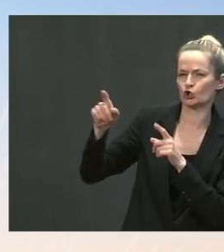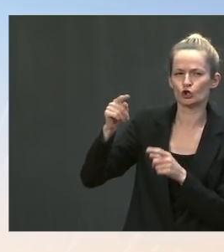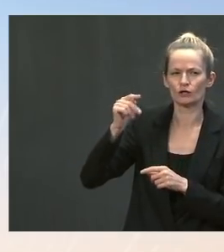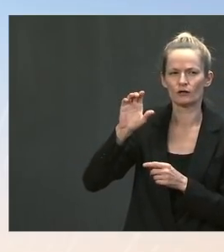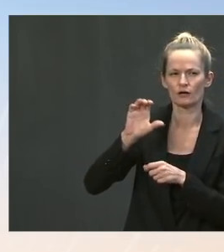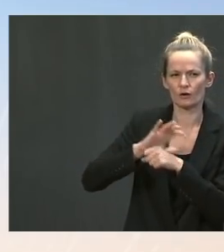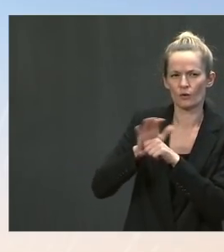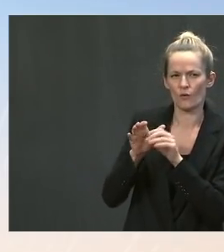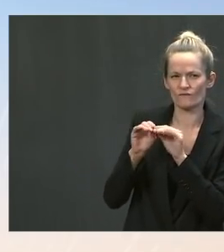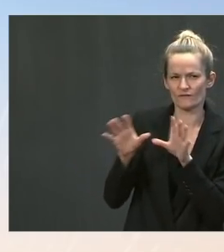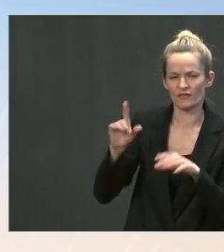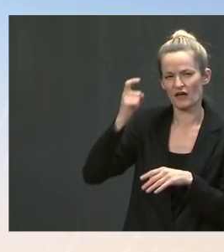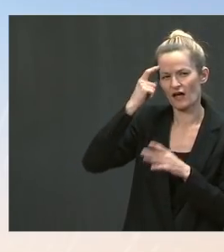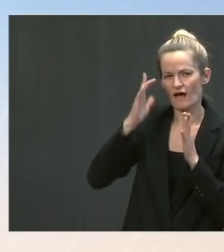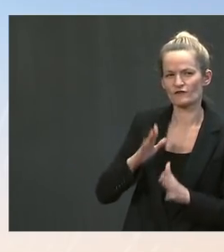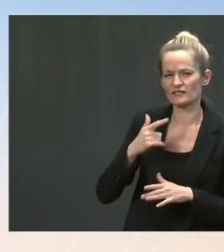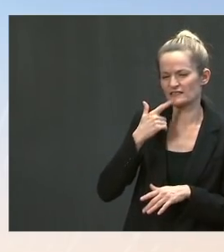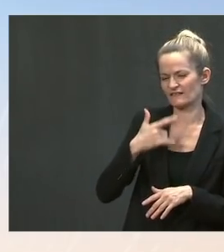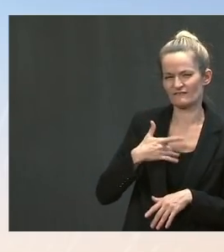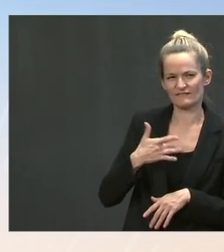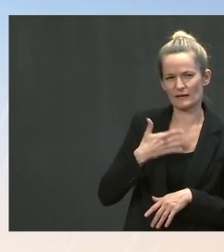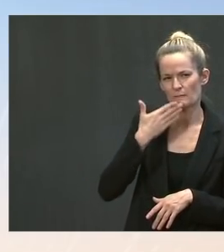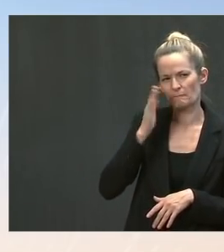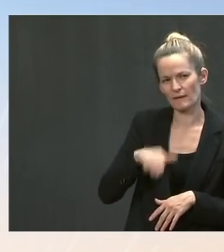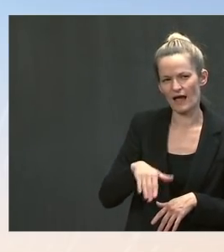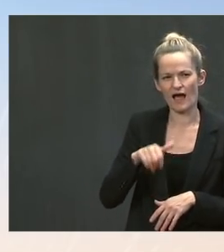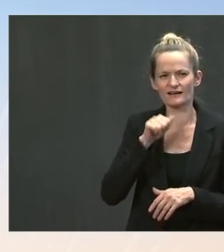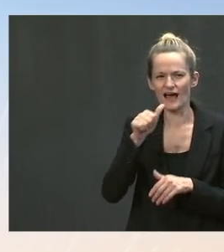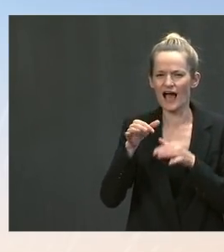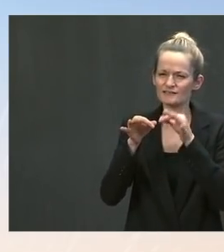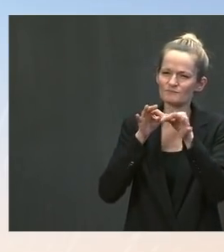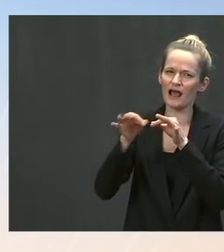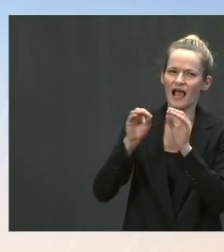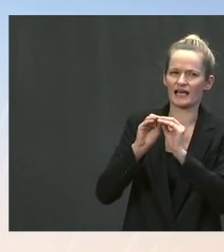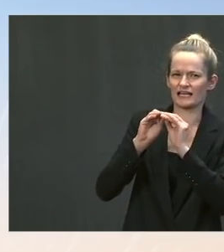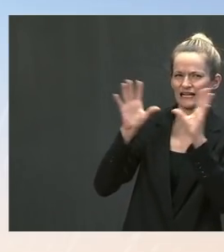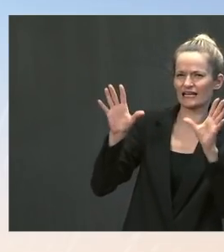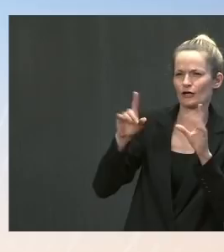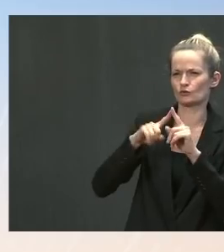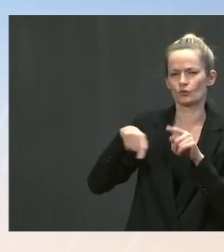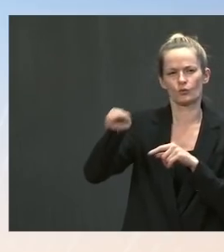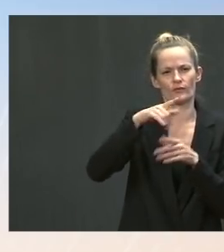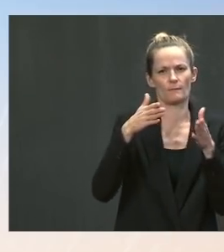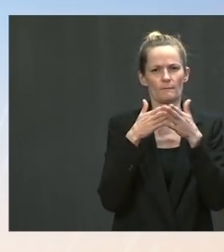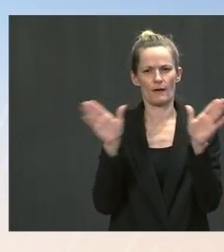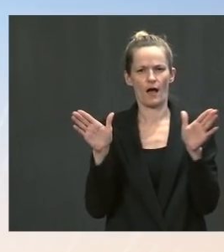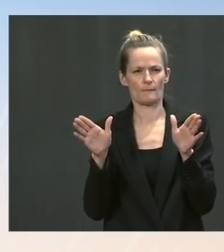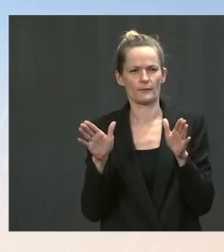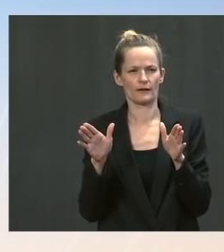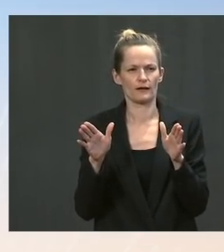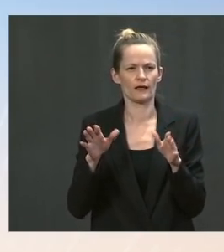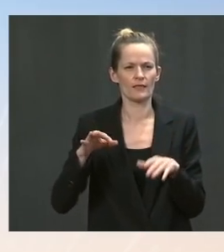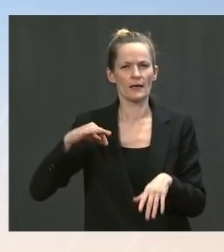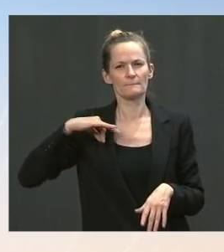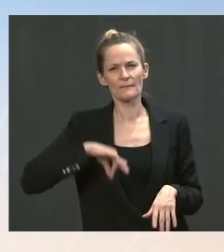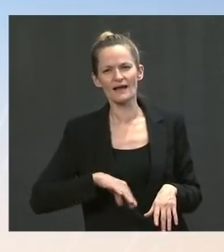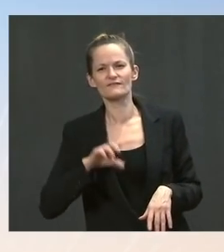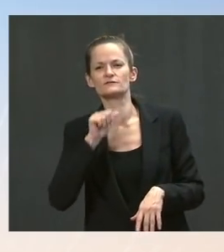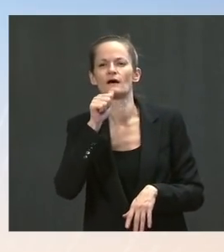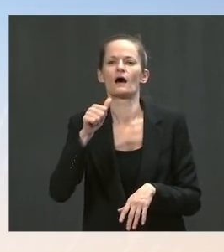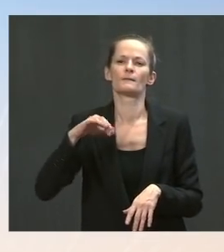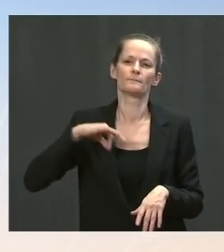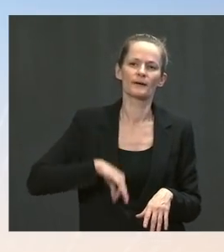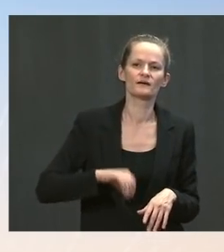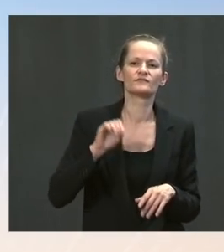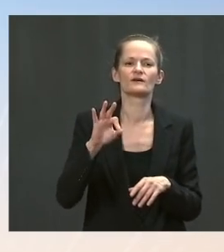the public. And that's sort of in line with the study that Governor DeSantis is citing as the basis for his executive order.